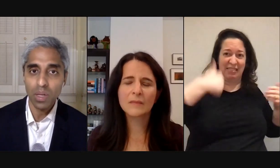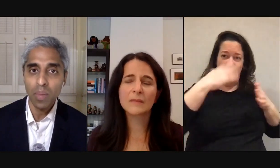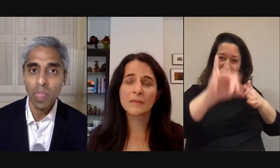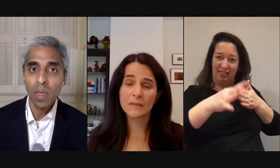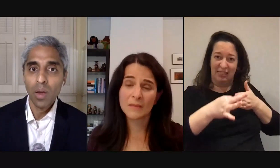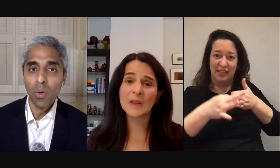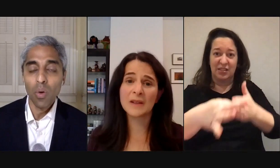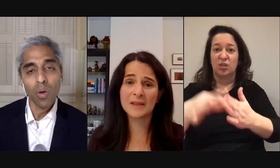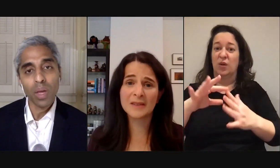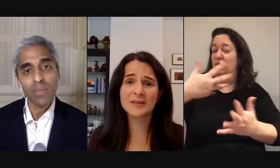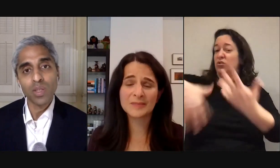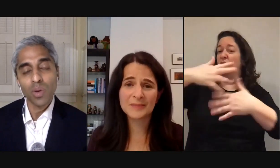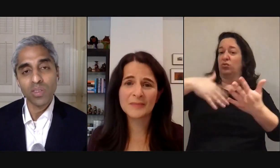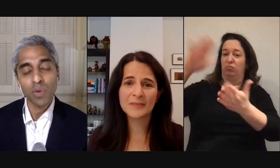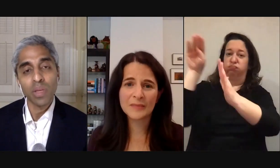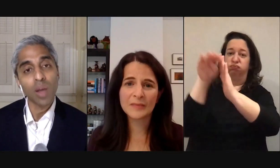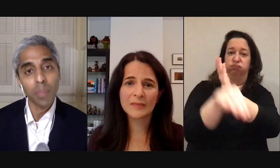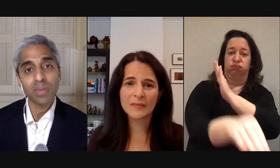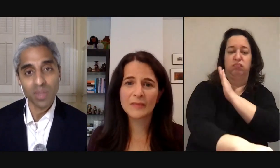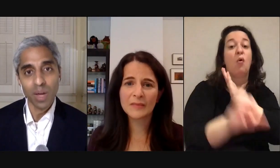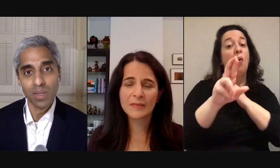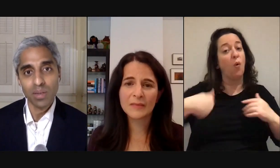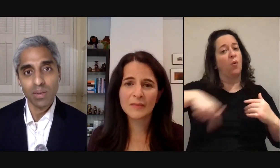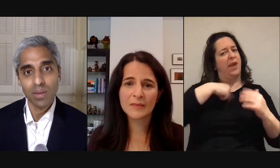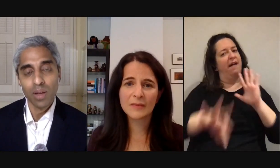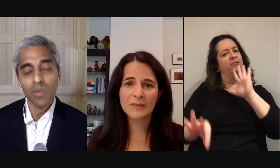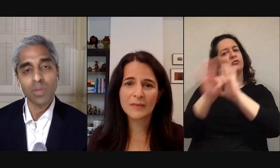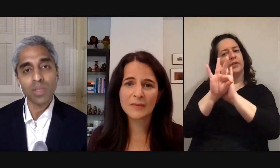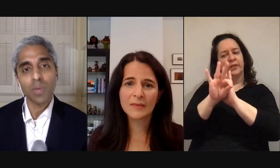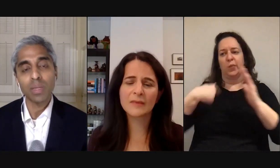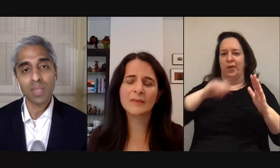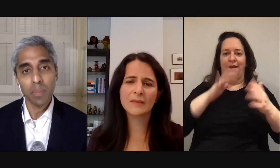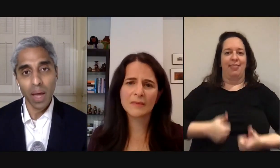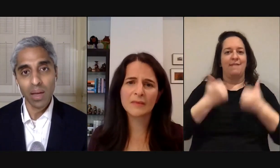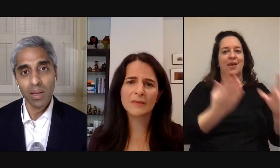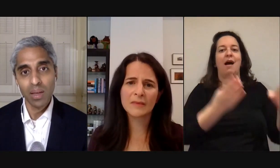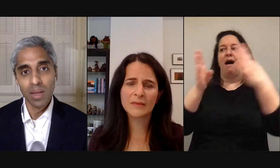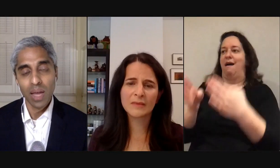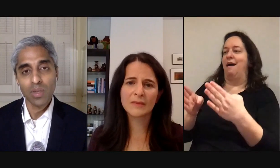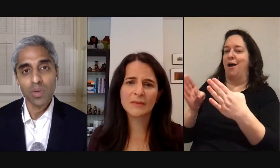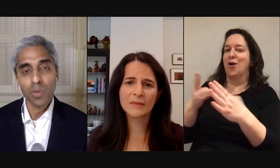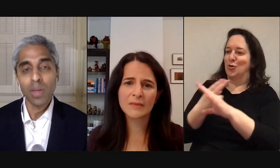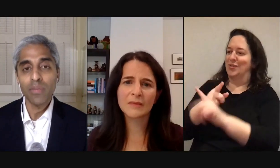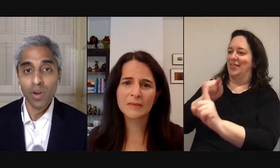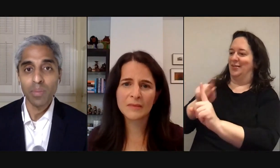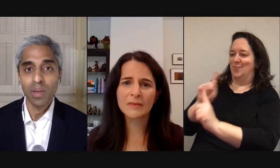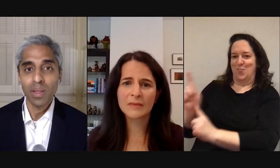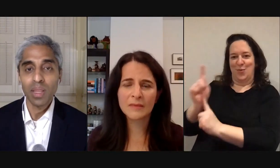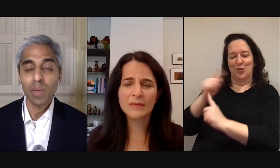if you will or we have the choice of moving in the opposite direction of using this moment to step back and to